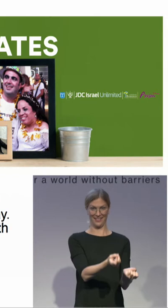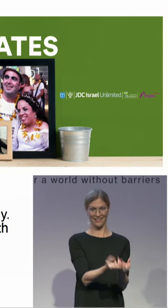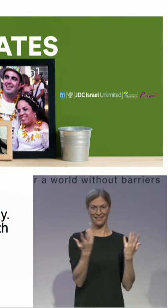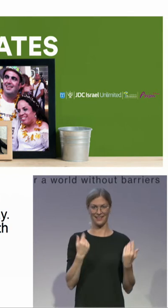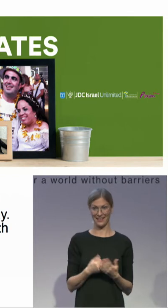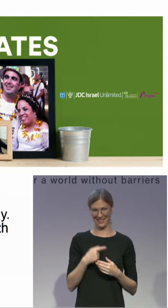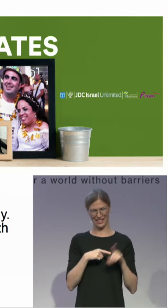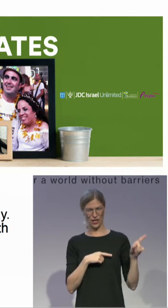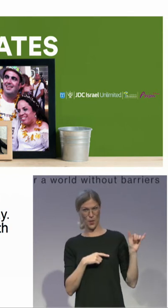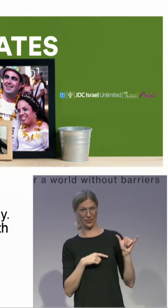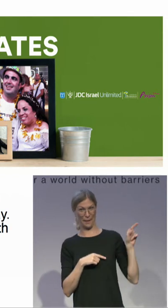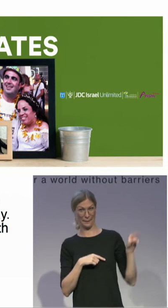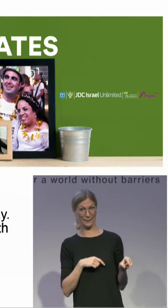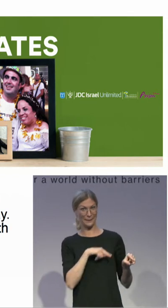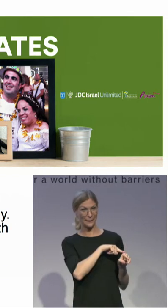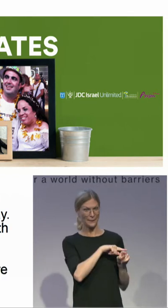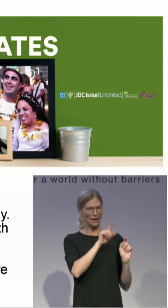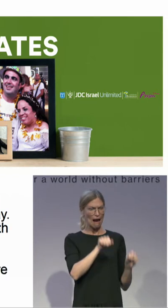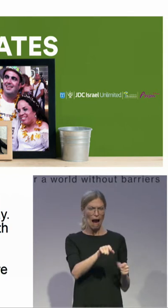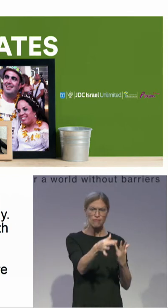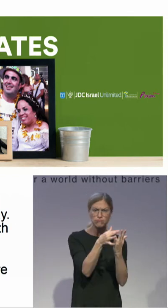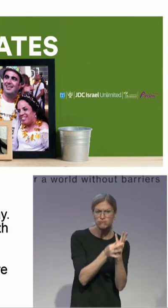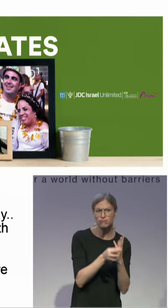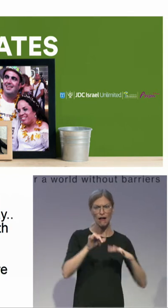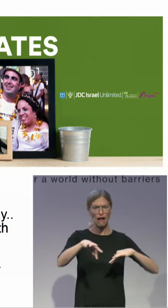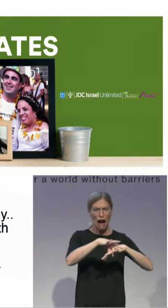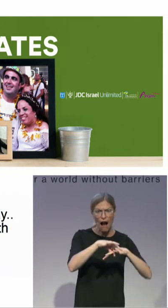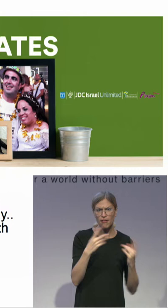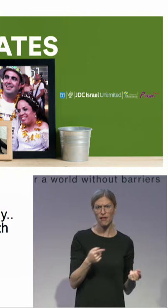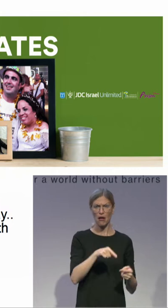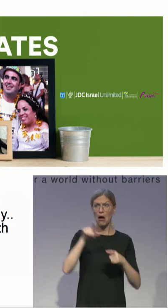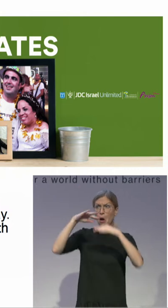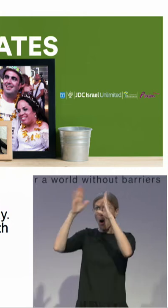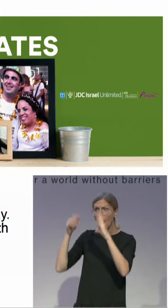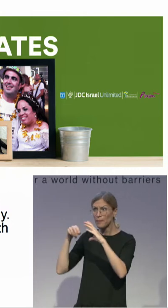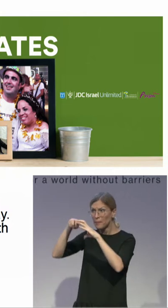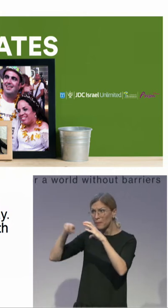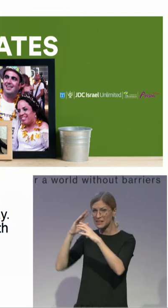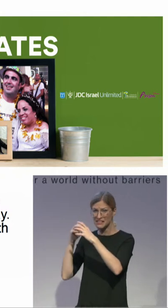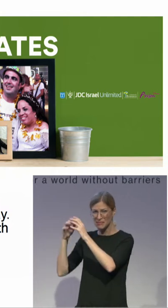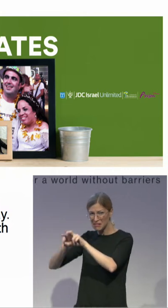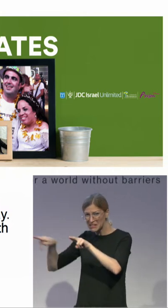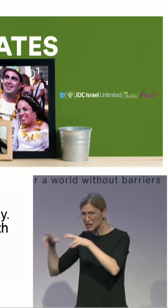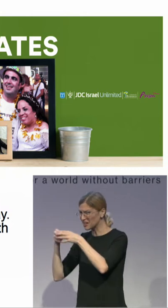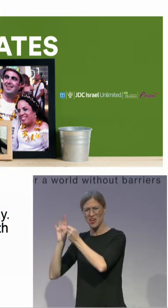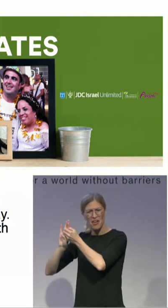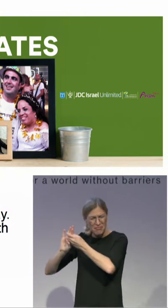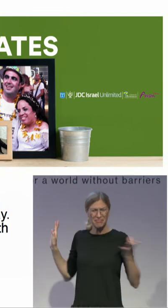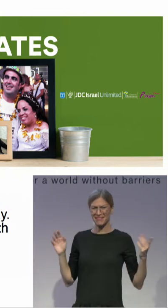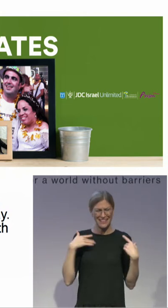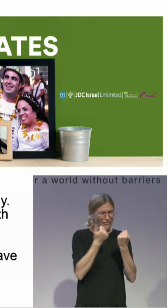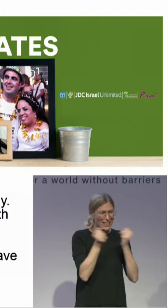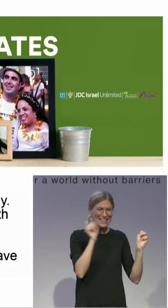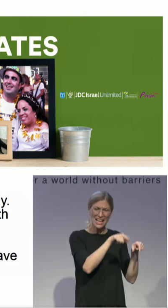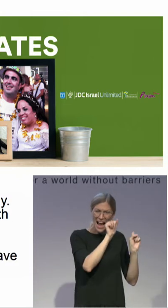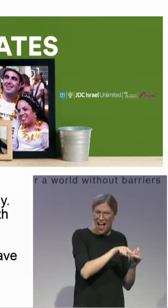who are living, who moved out from institutions and live by themselves. We have people that, with this kind of